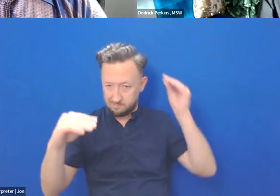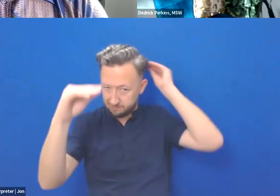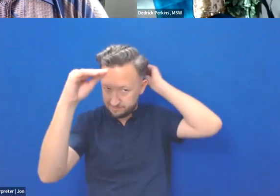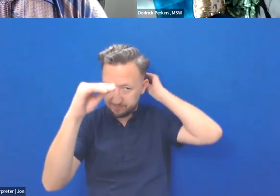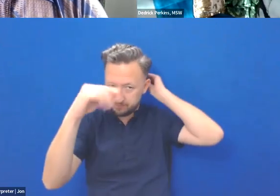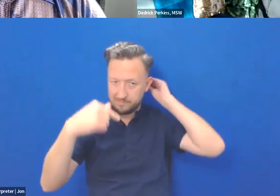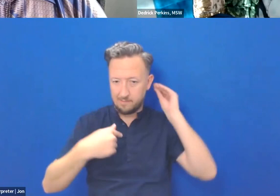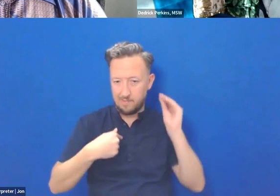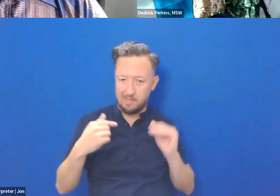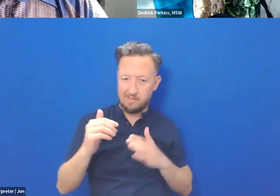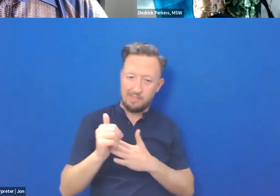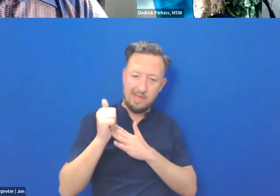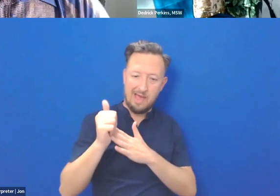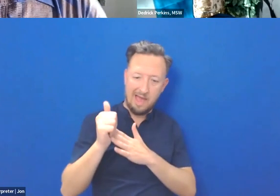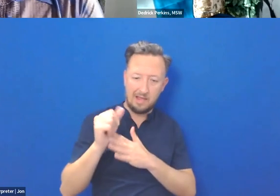Commission of Inclusion.